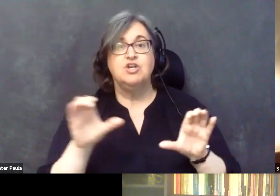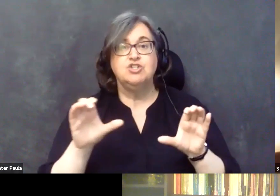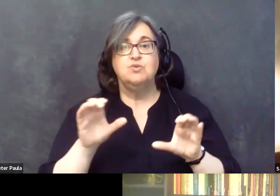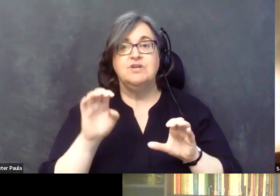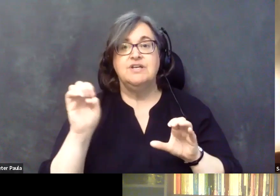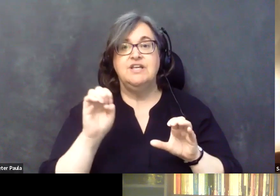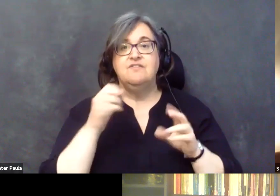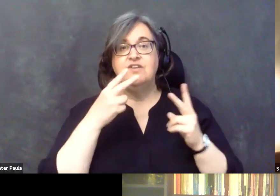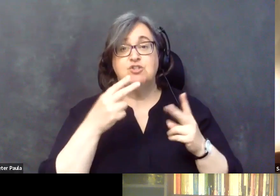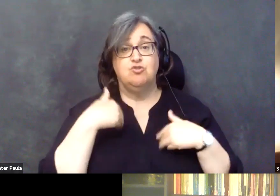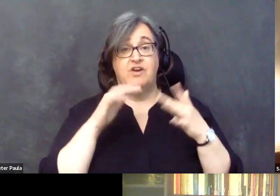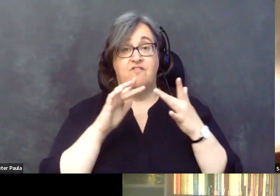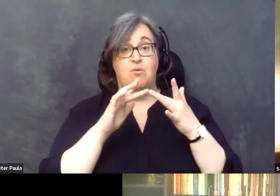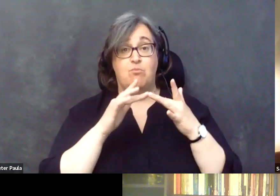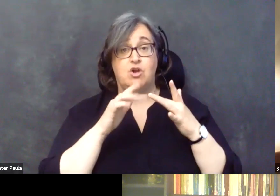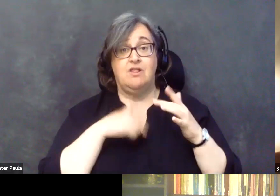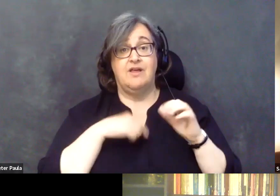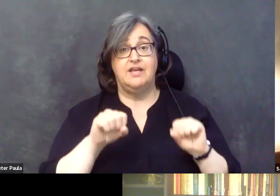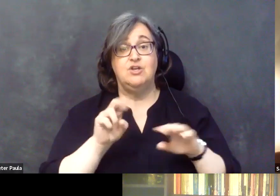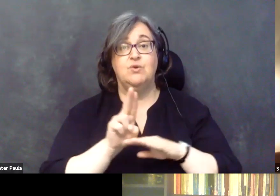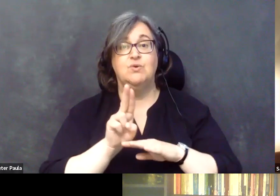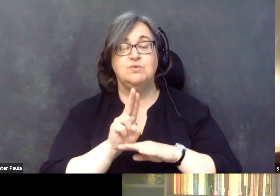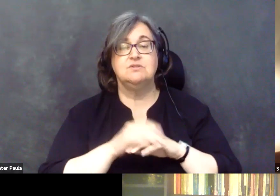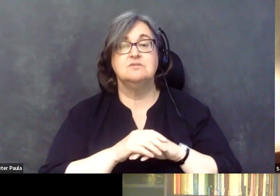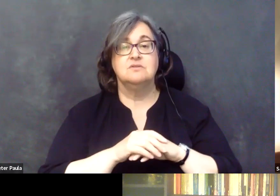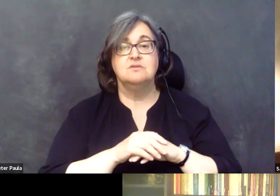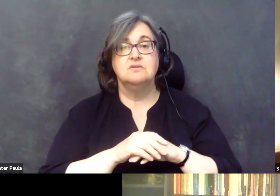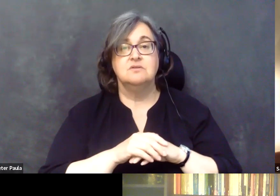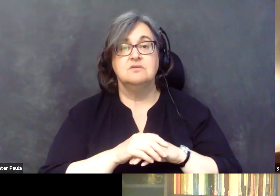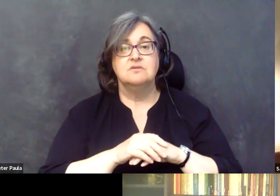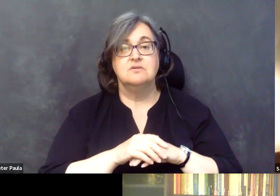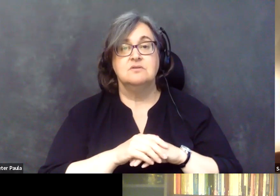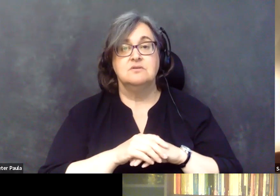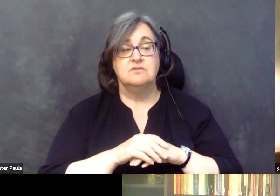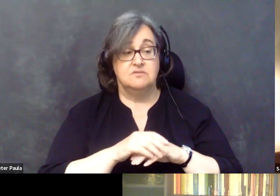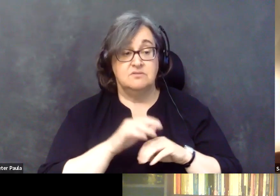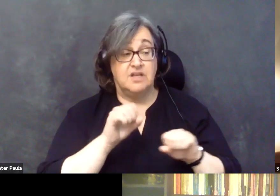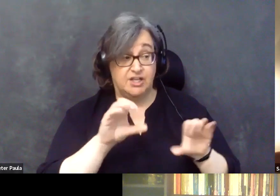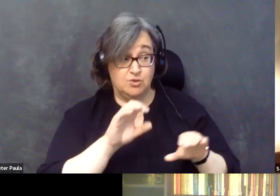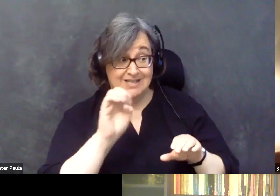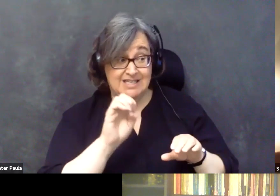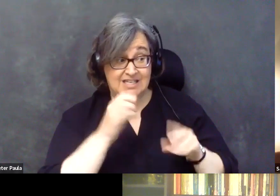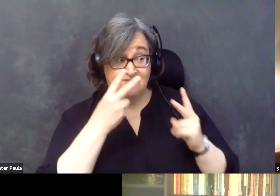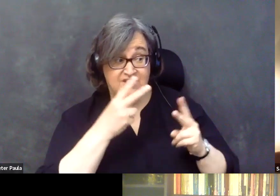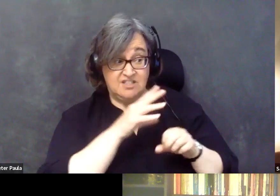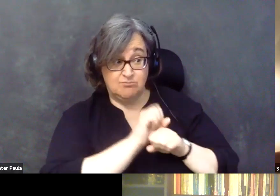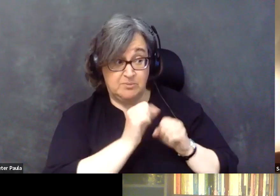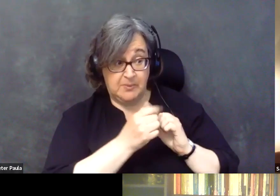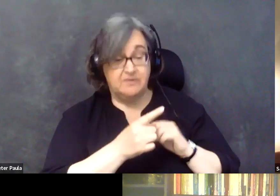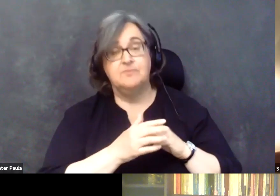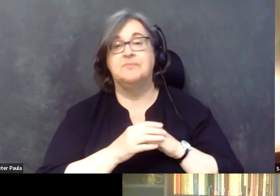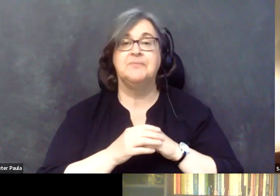have a portal that I could use so that I can, you know, uh, do an e-visit with you? Uh,